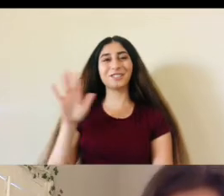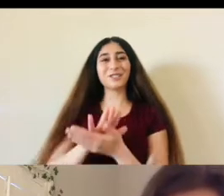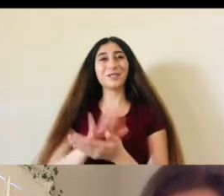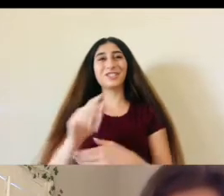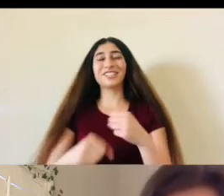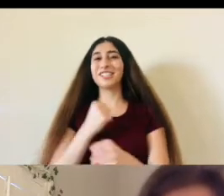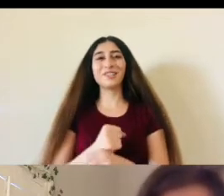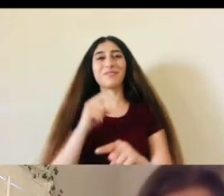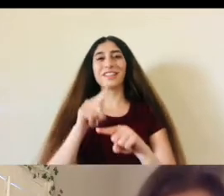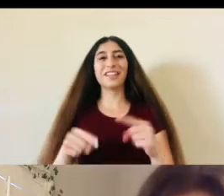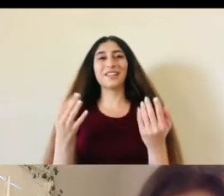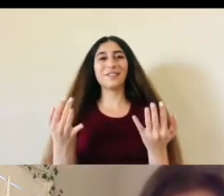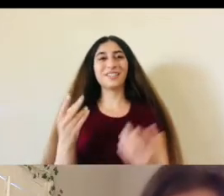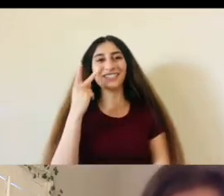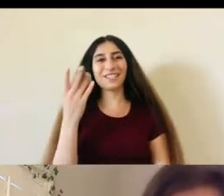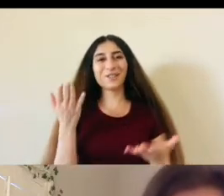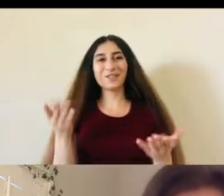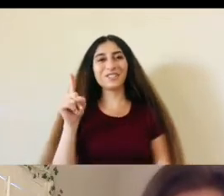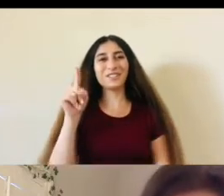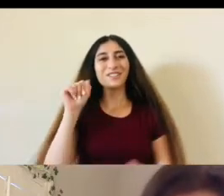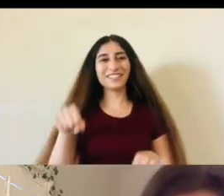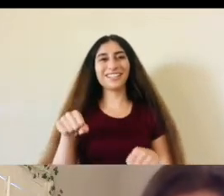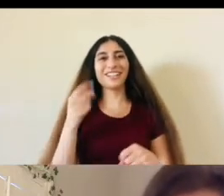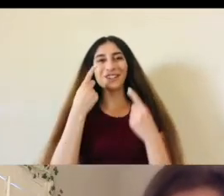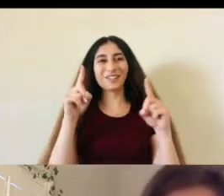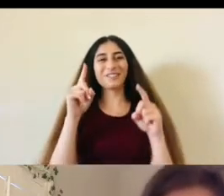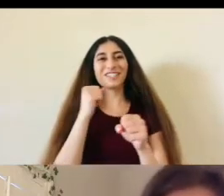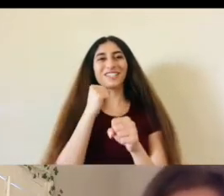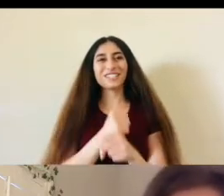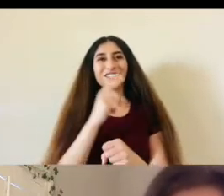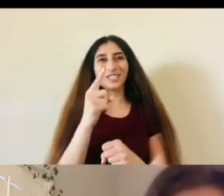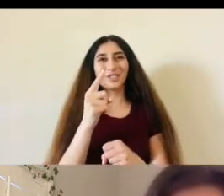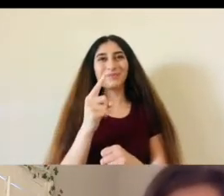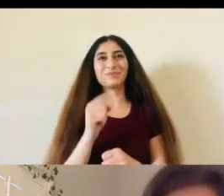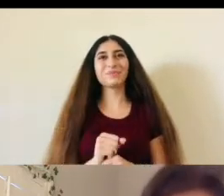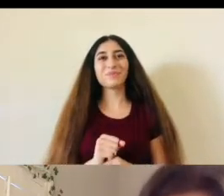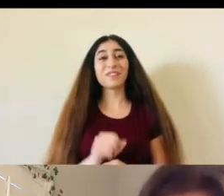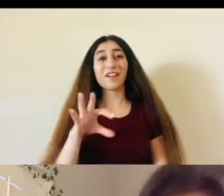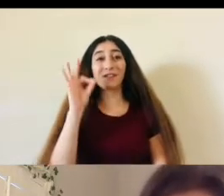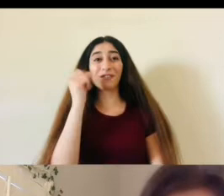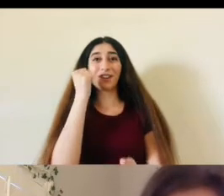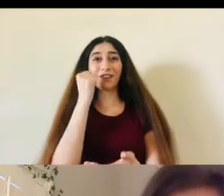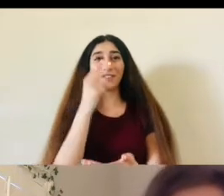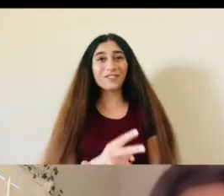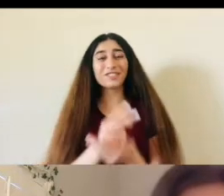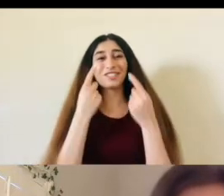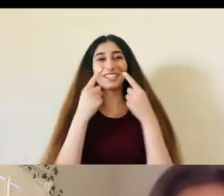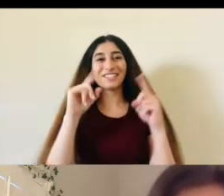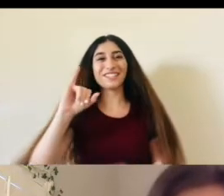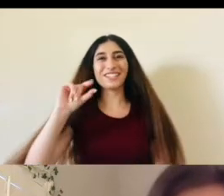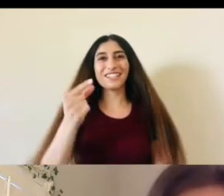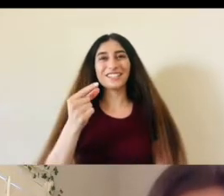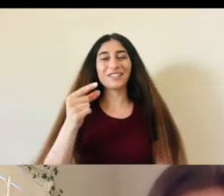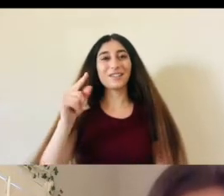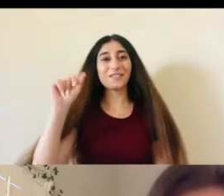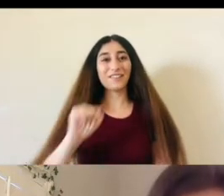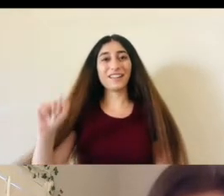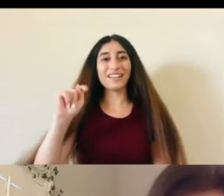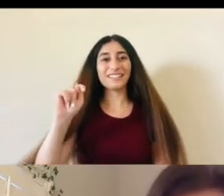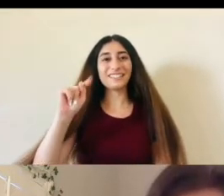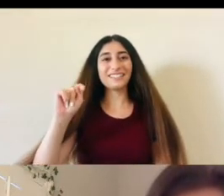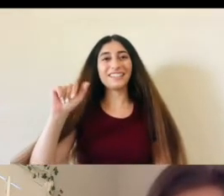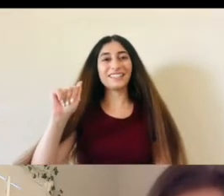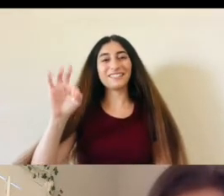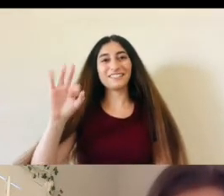2022 school year we can't wait to see what we'll be able to accomplish next year find official announcements on